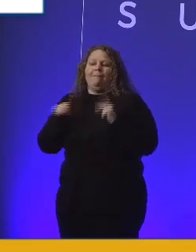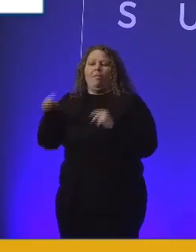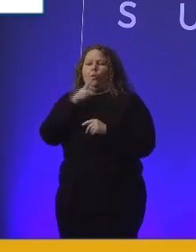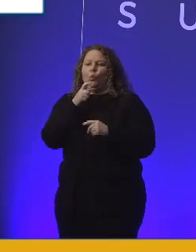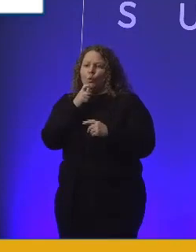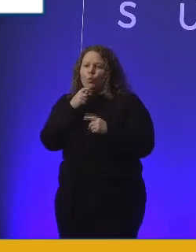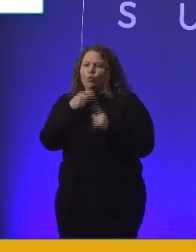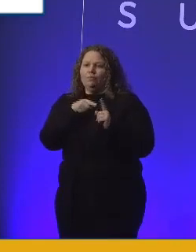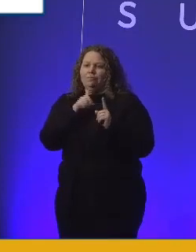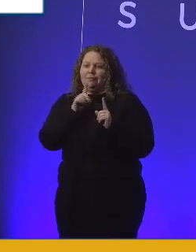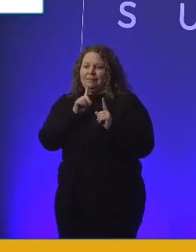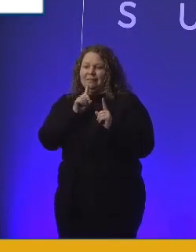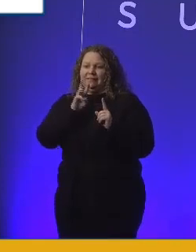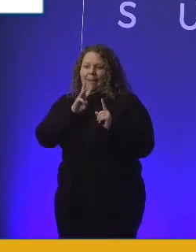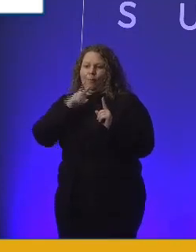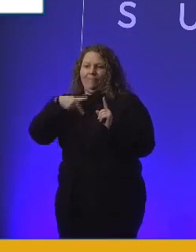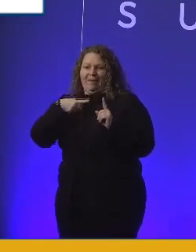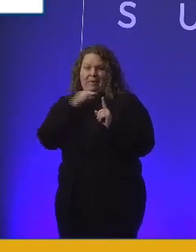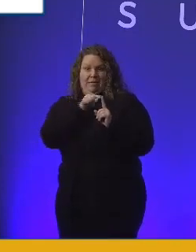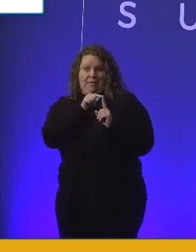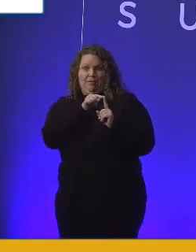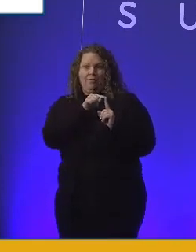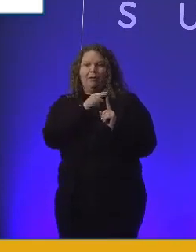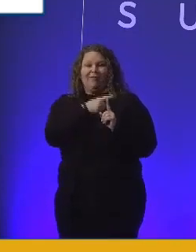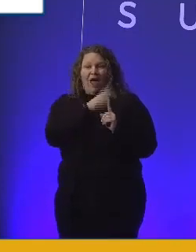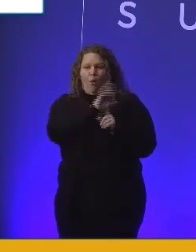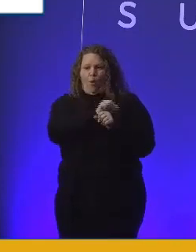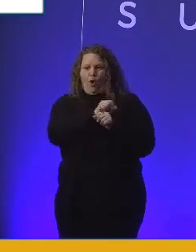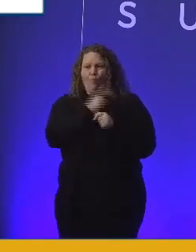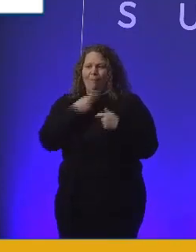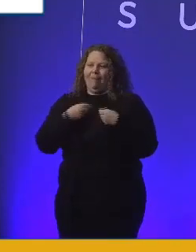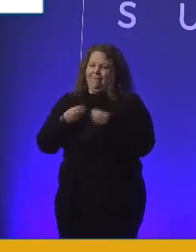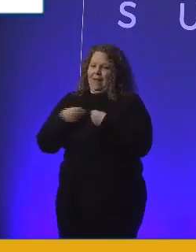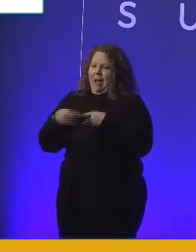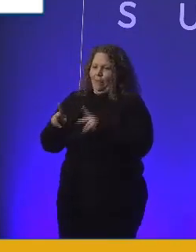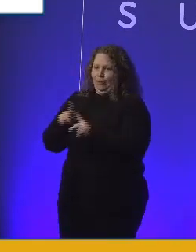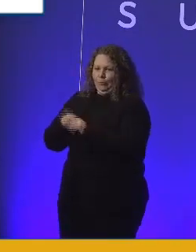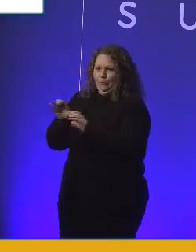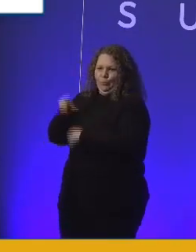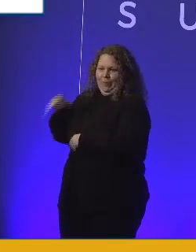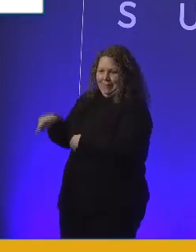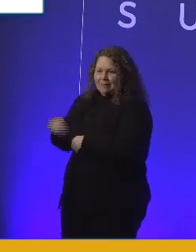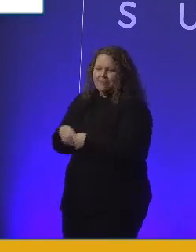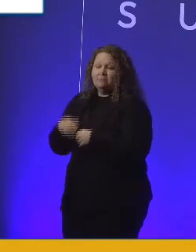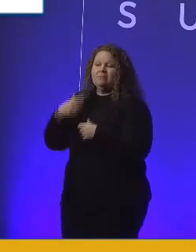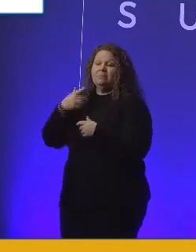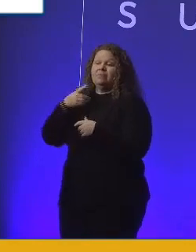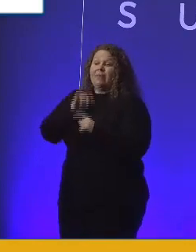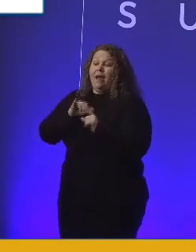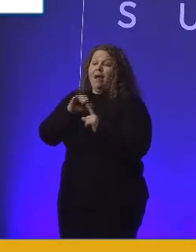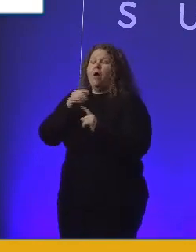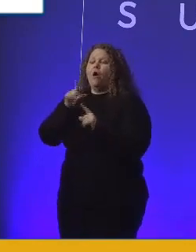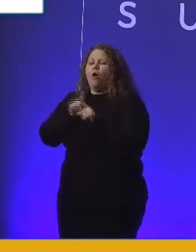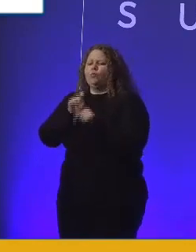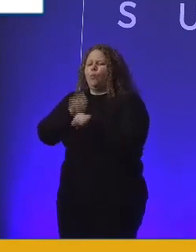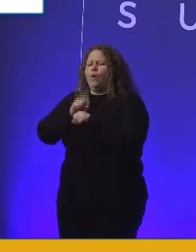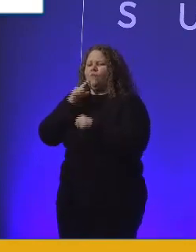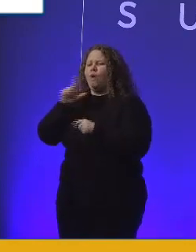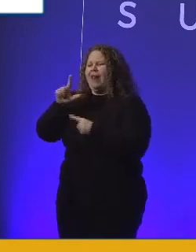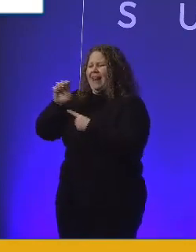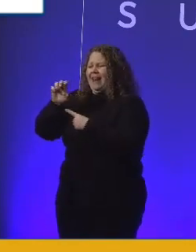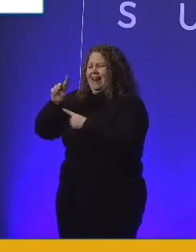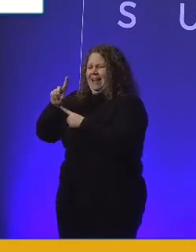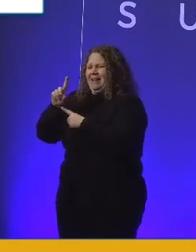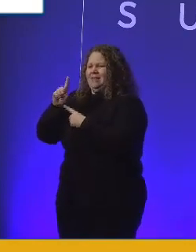does. In my 20s, I worked for a company in Leeds. I was new into IT. fact, my background is